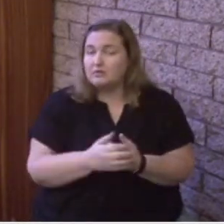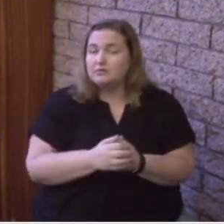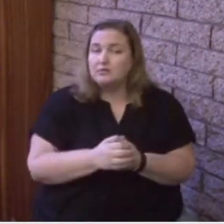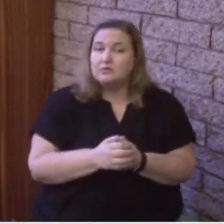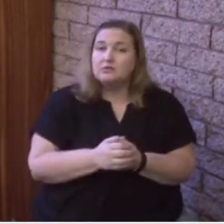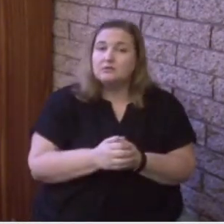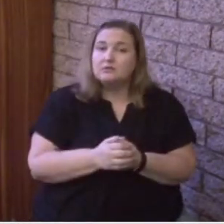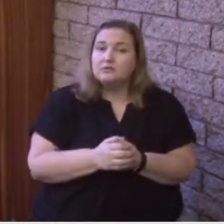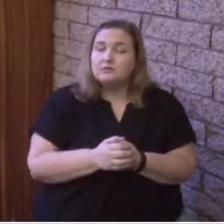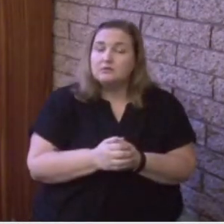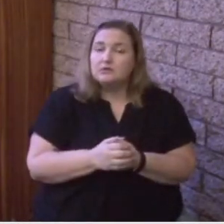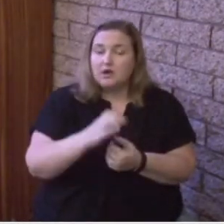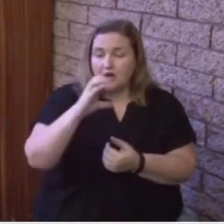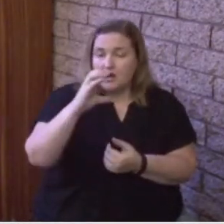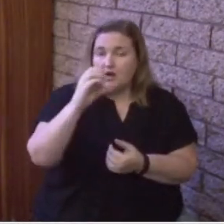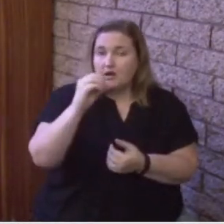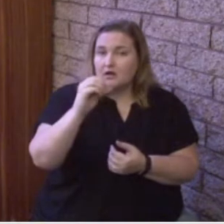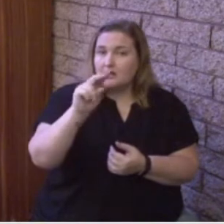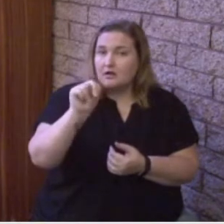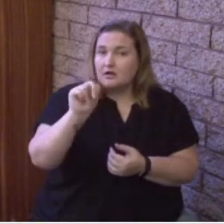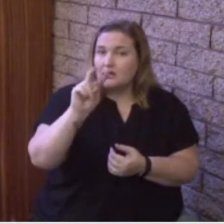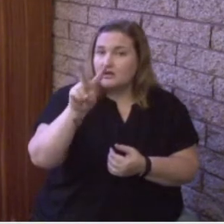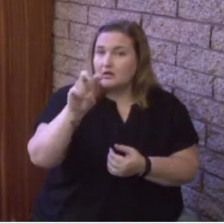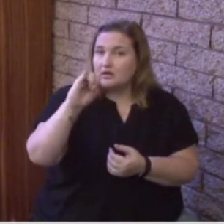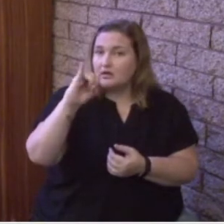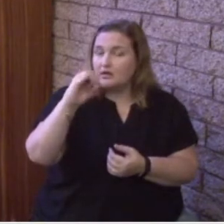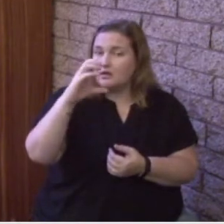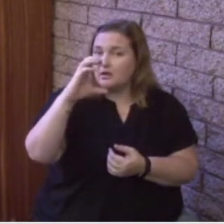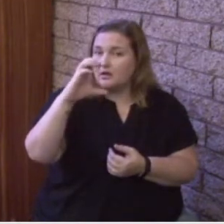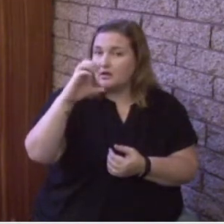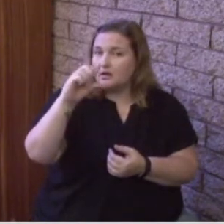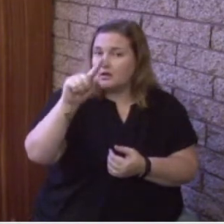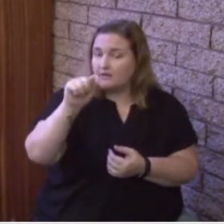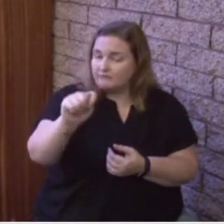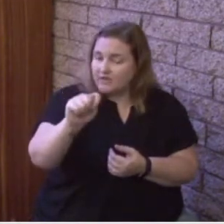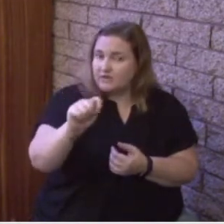It's going to convict the world of sin.